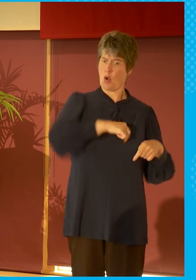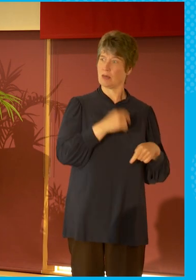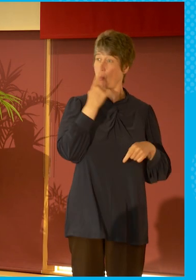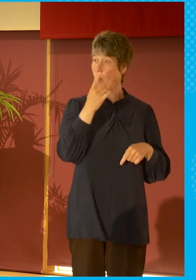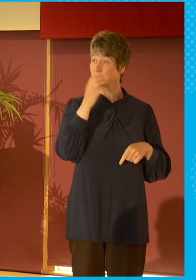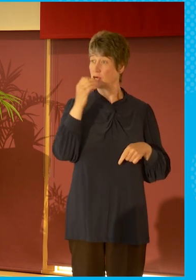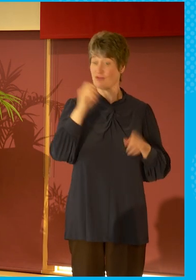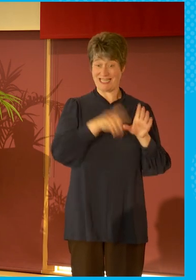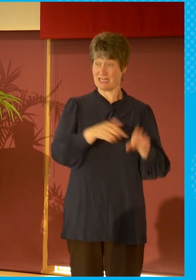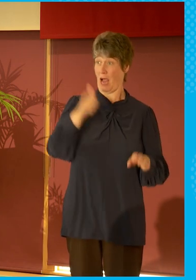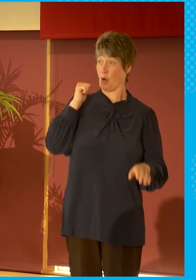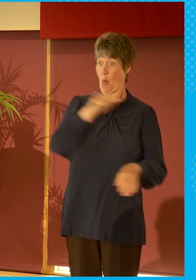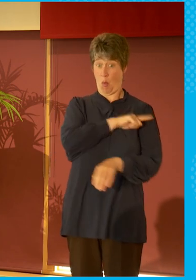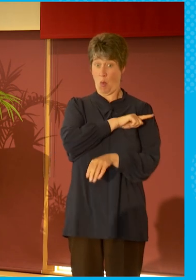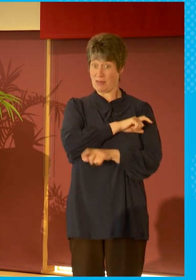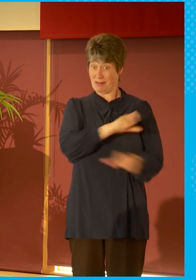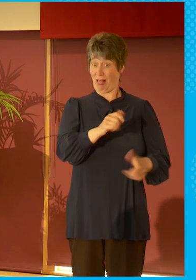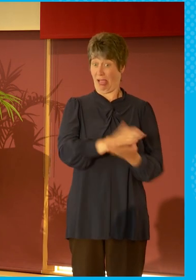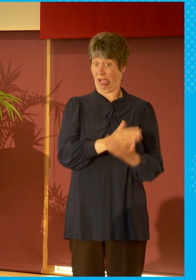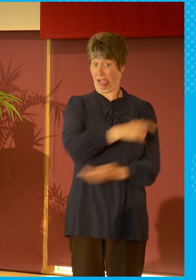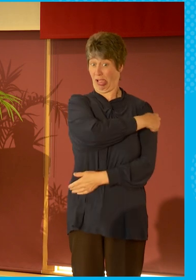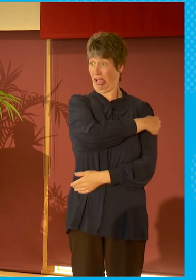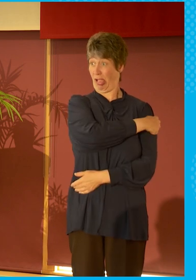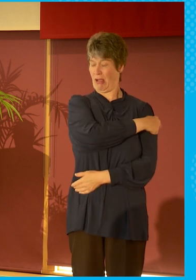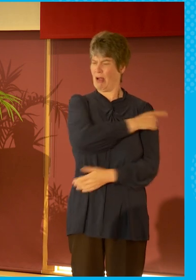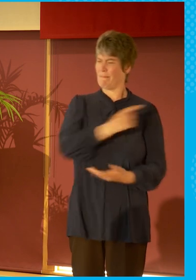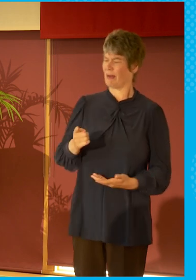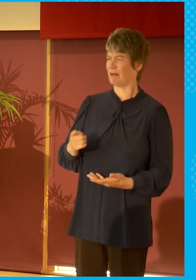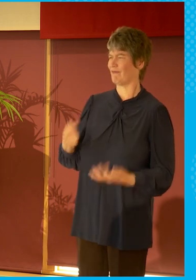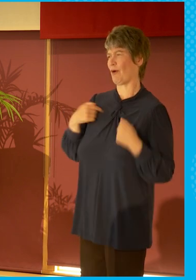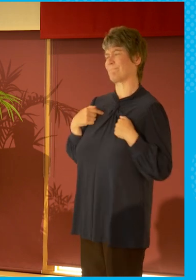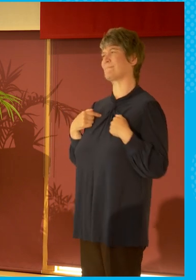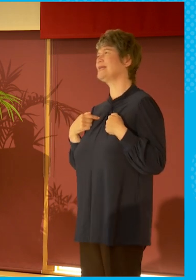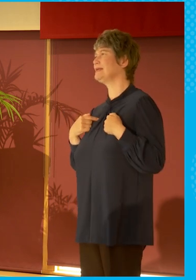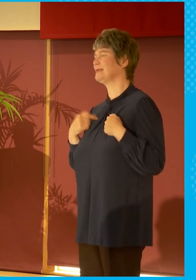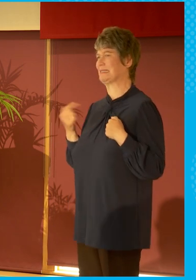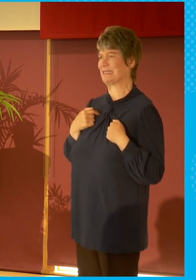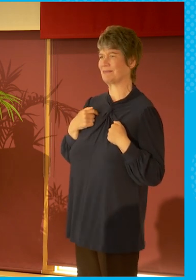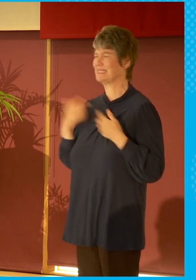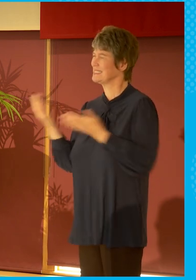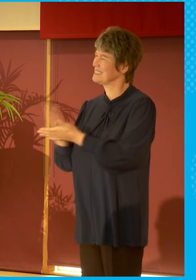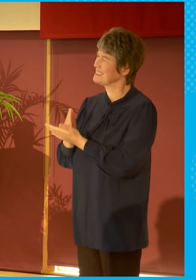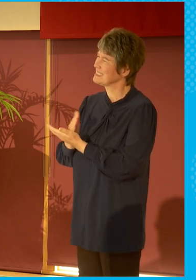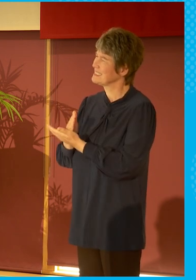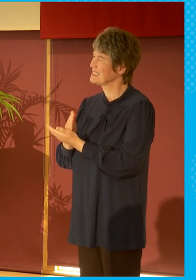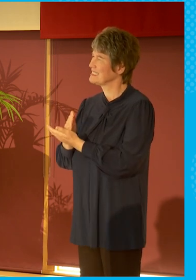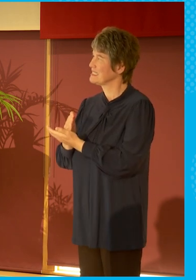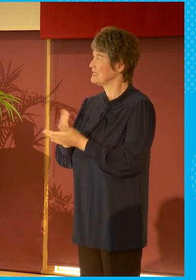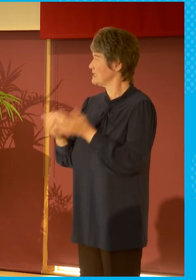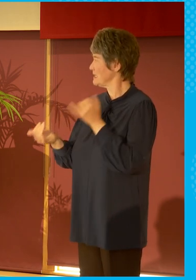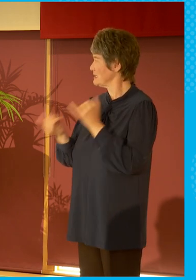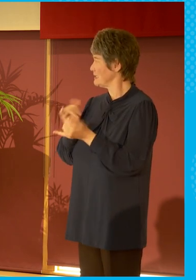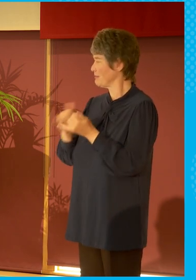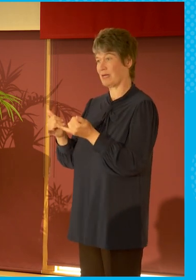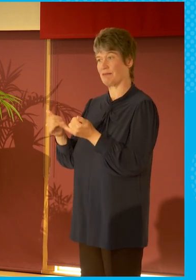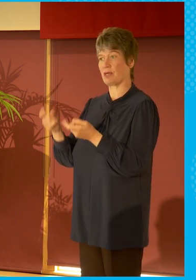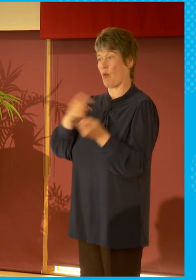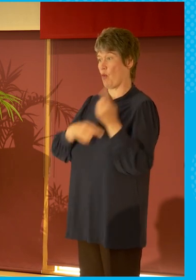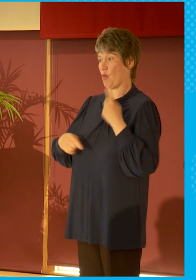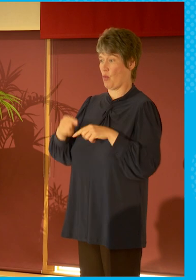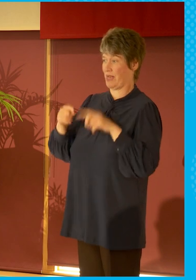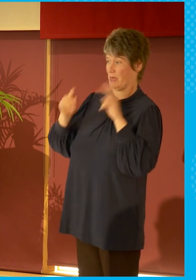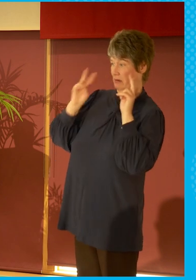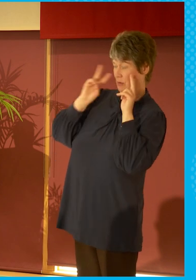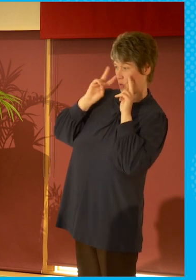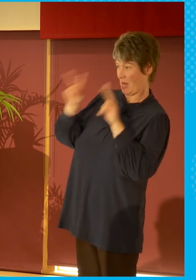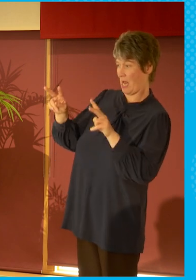year. But it sort of troubles me sometimes that we paint these amazing things that the streaming platforms are doing as in